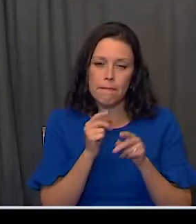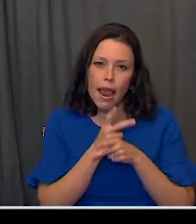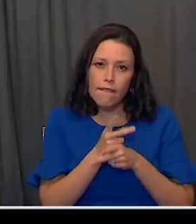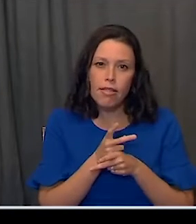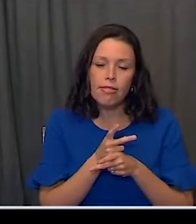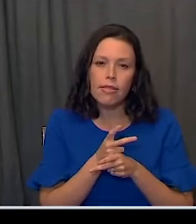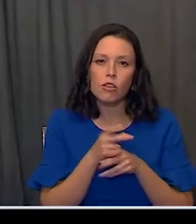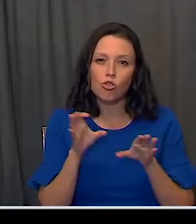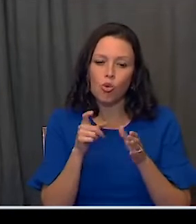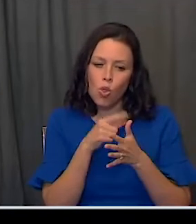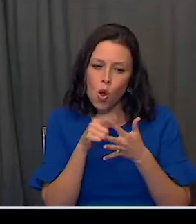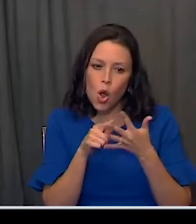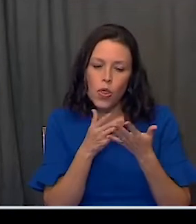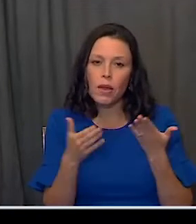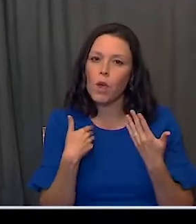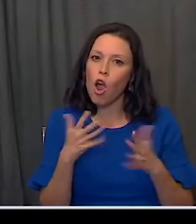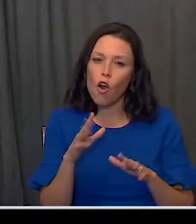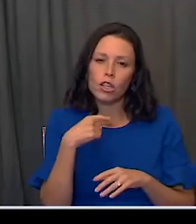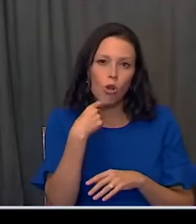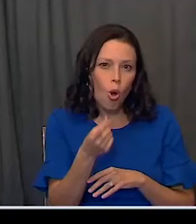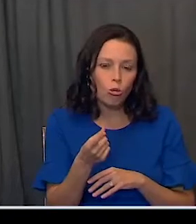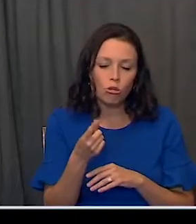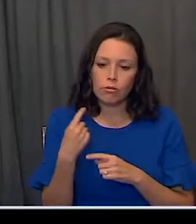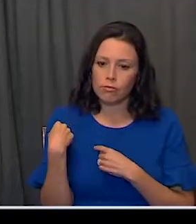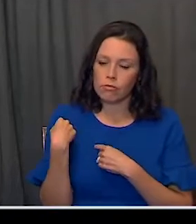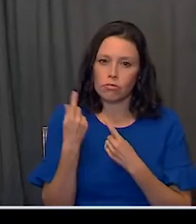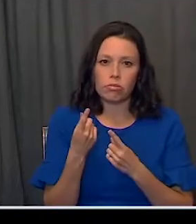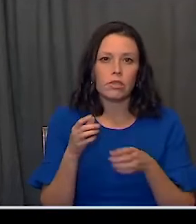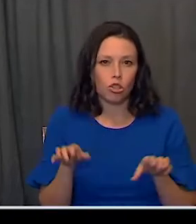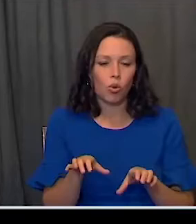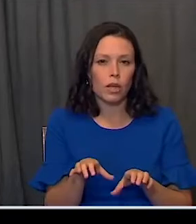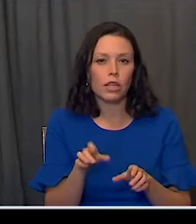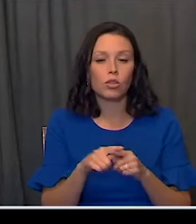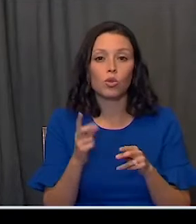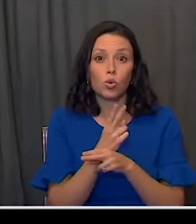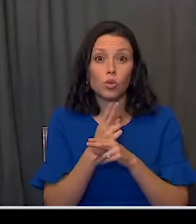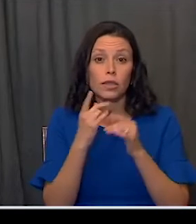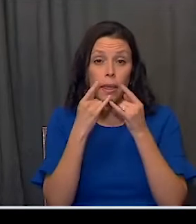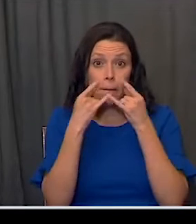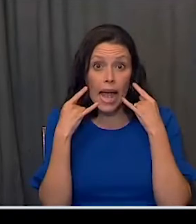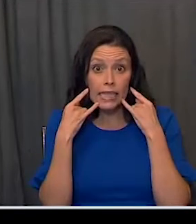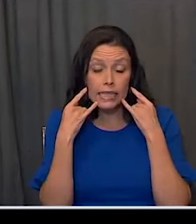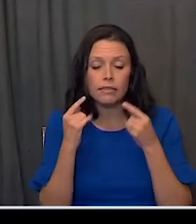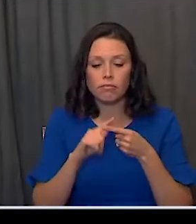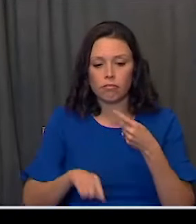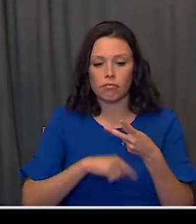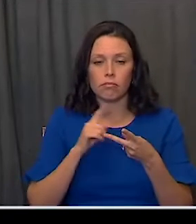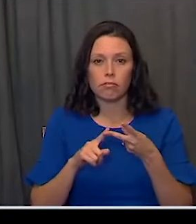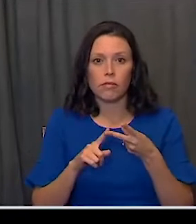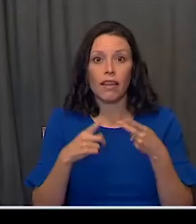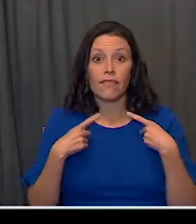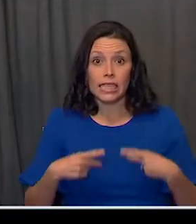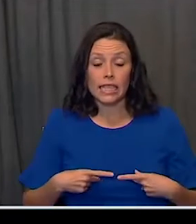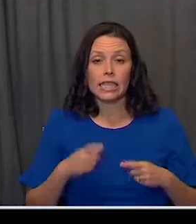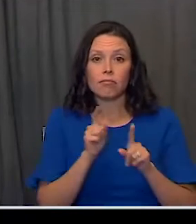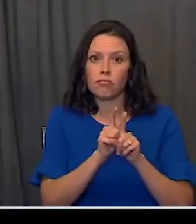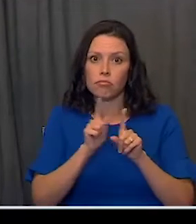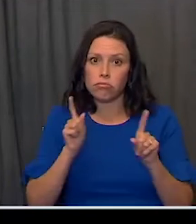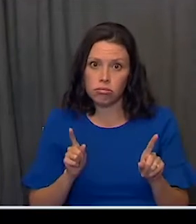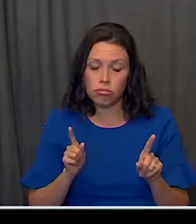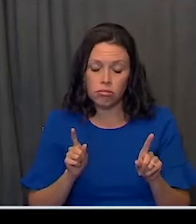To do those things that we have been asking you all to do. To wear a mask, to physically distance,